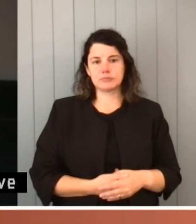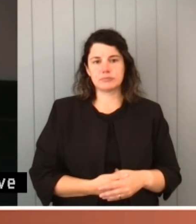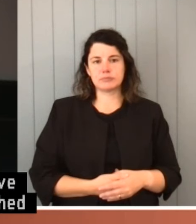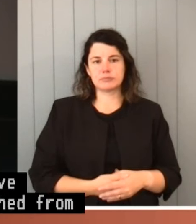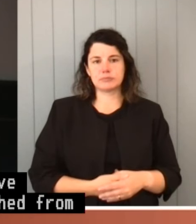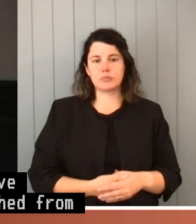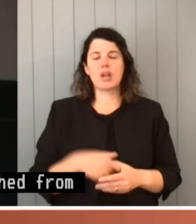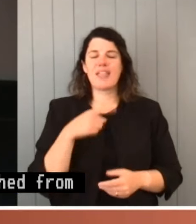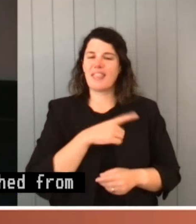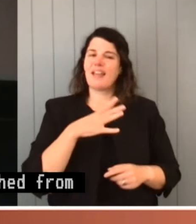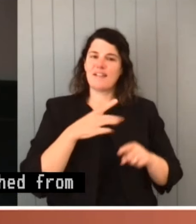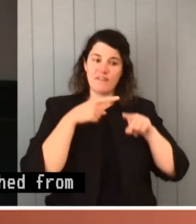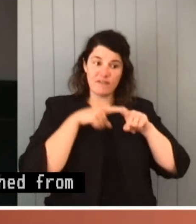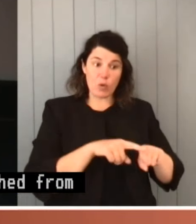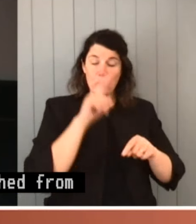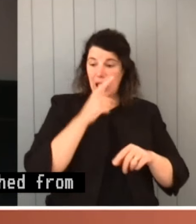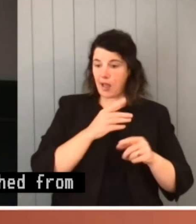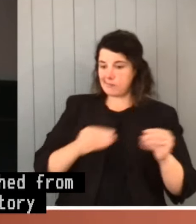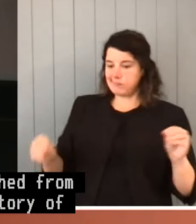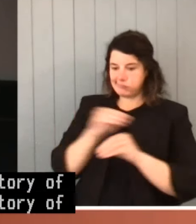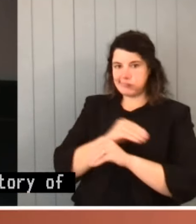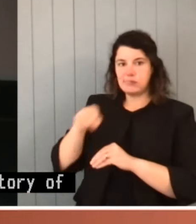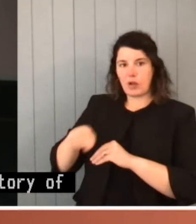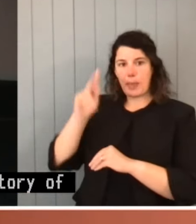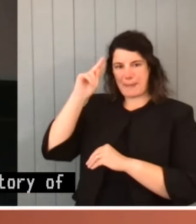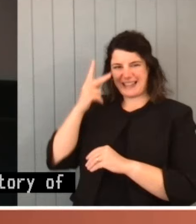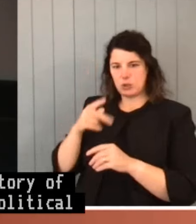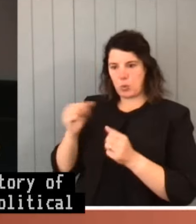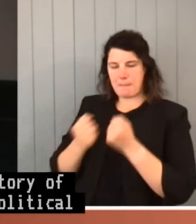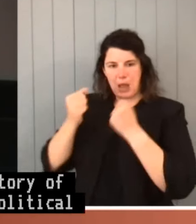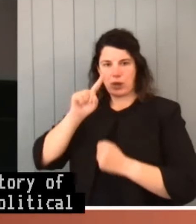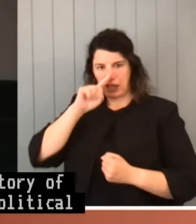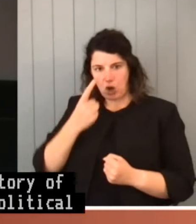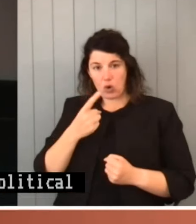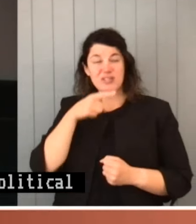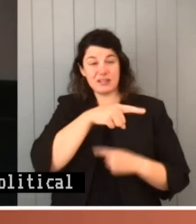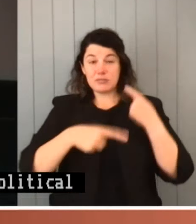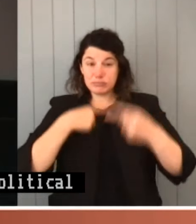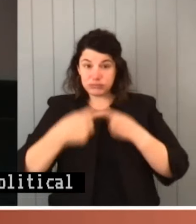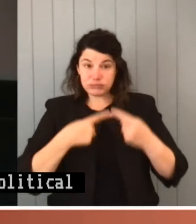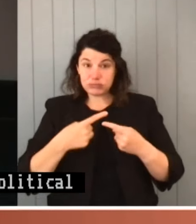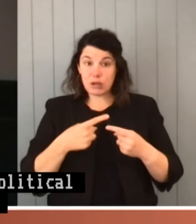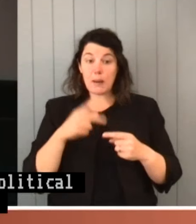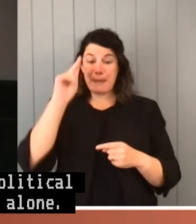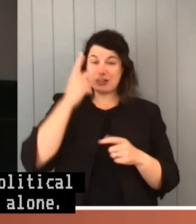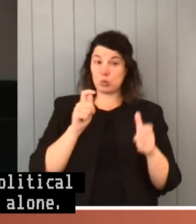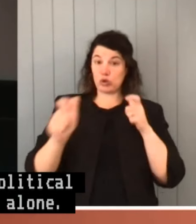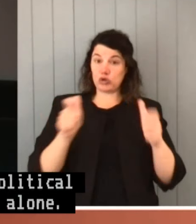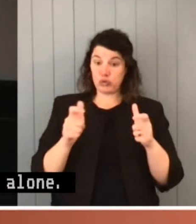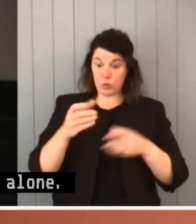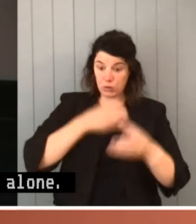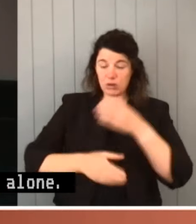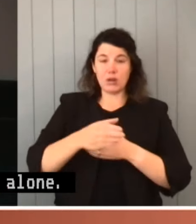to political control for the repository alone. Now, those words, subject to political control, are the words that pick up